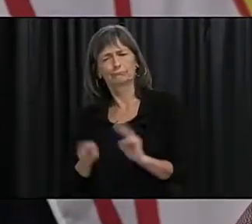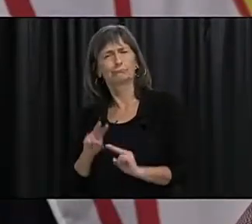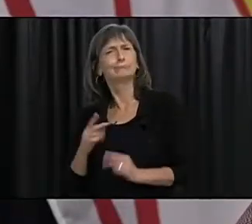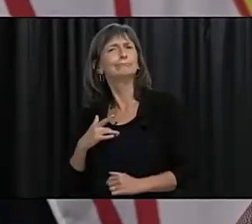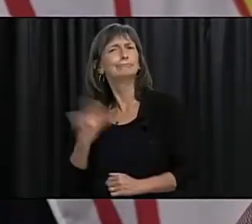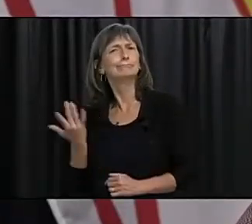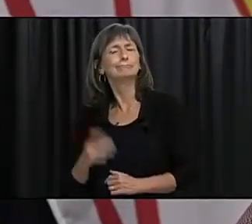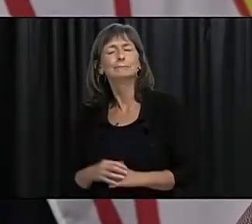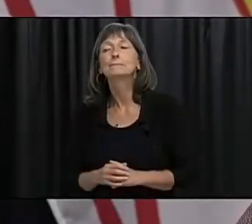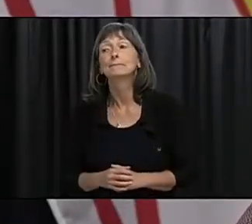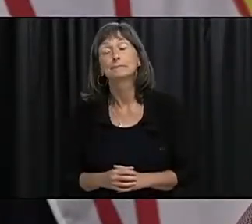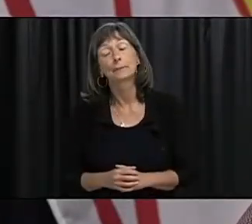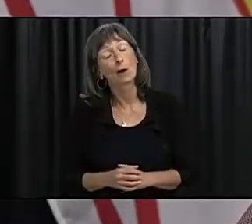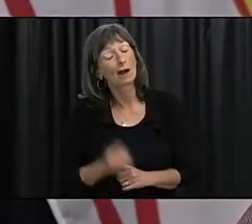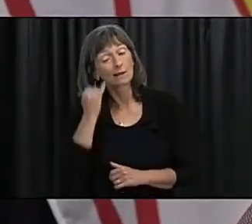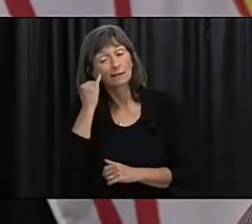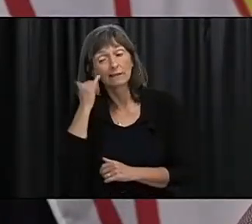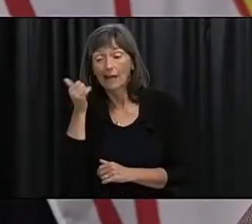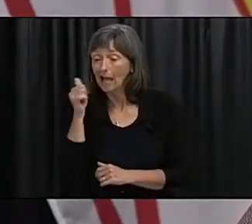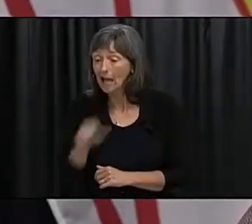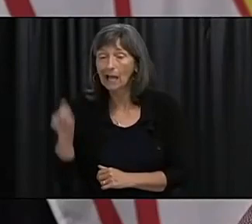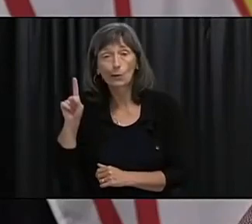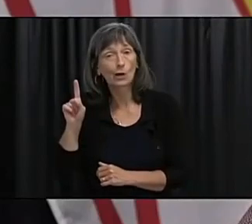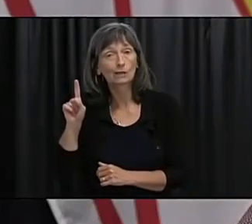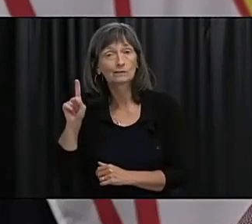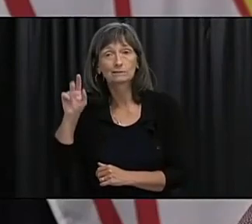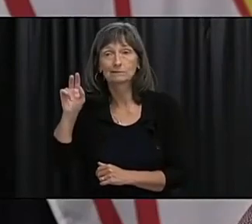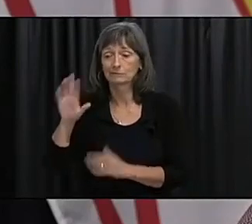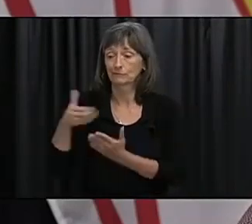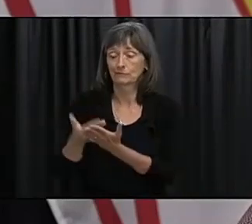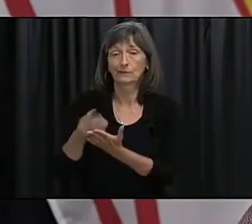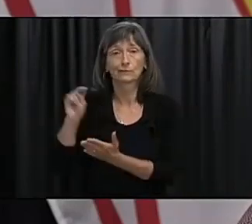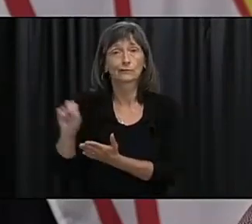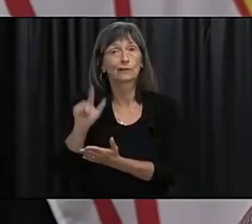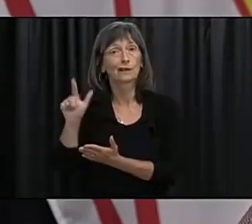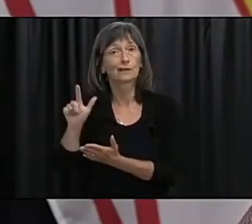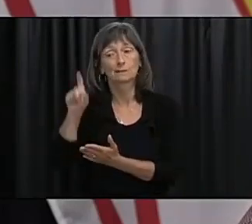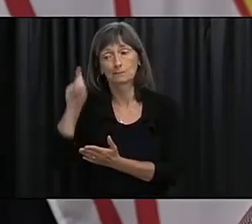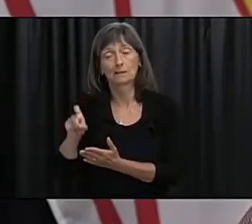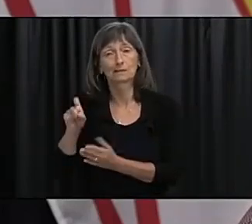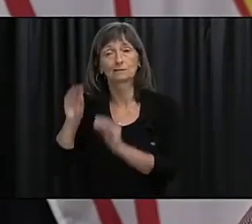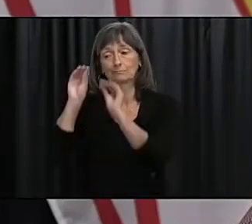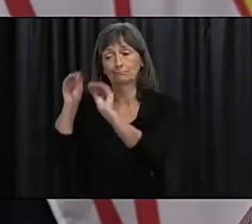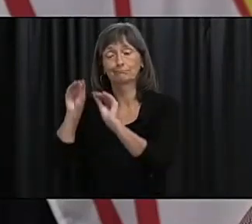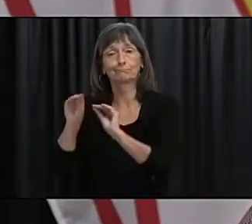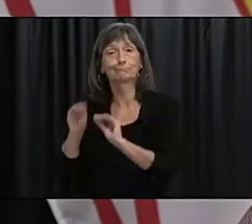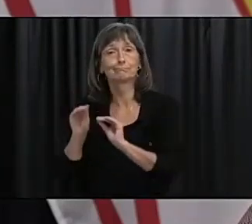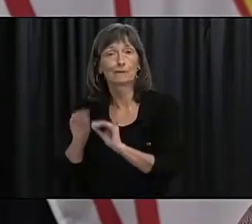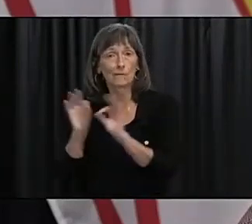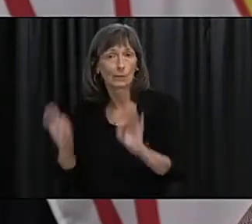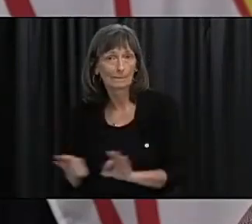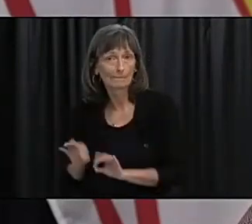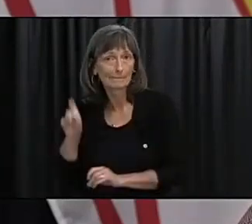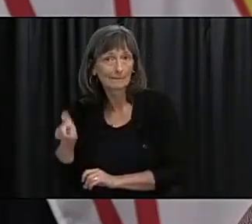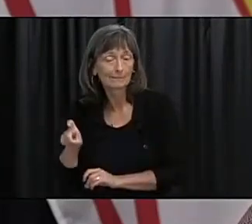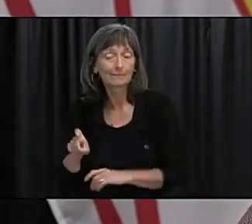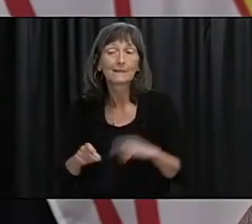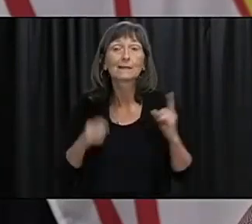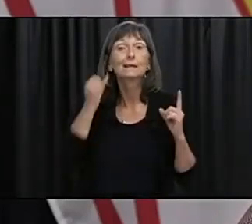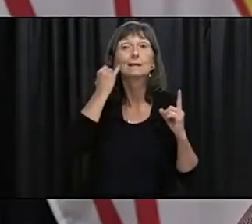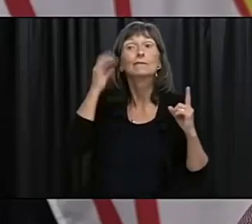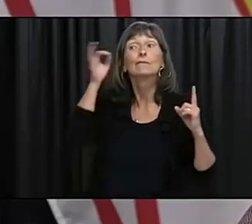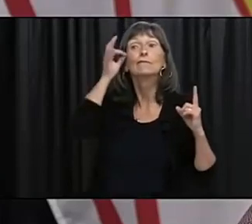there's there's an exemption order that would usually have to be filled in from a federal point of view if you're seeing the